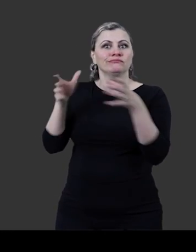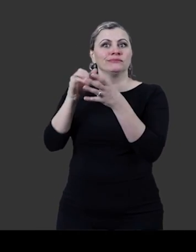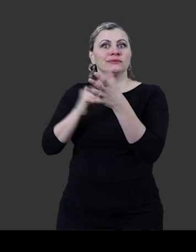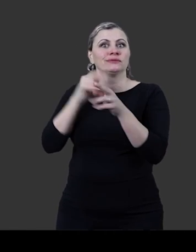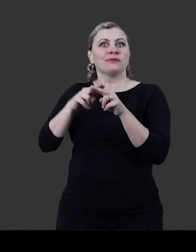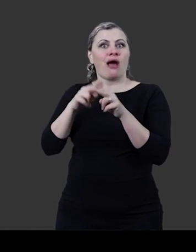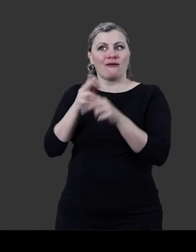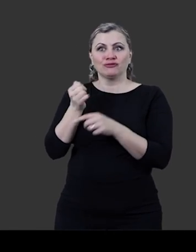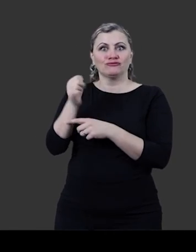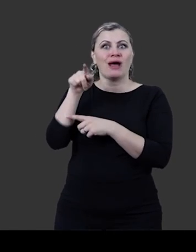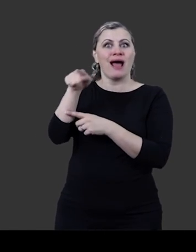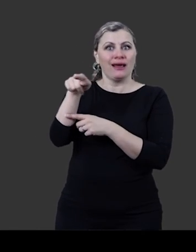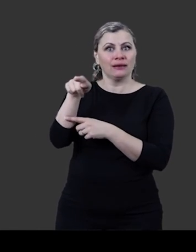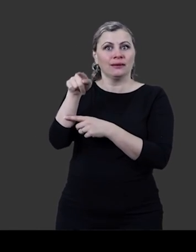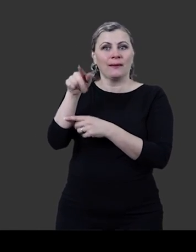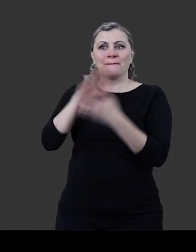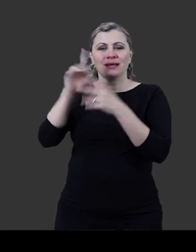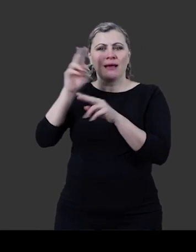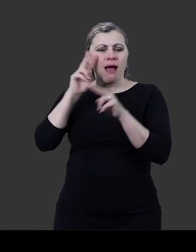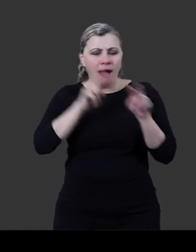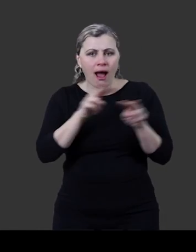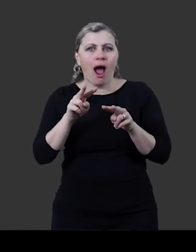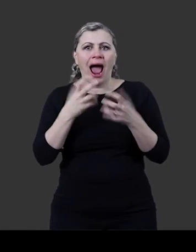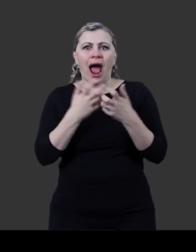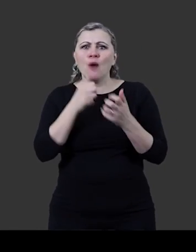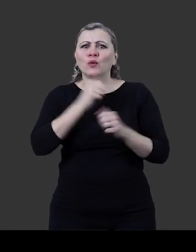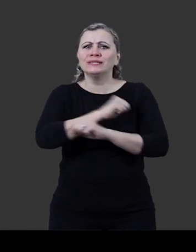the space, make it safer, make it more efficient.